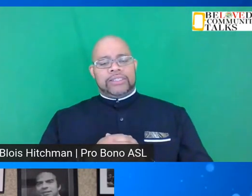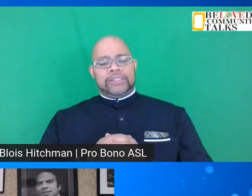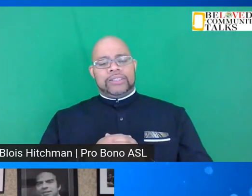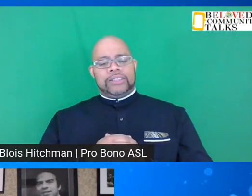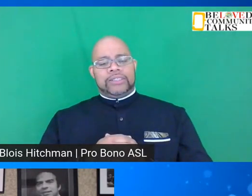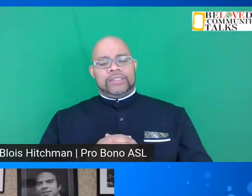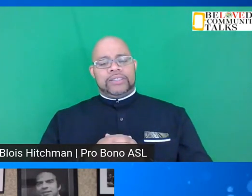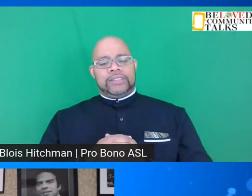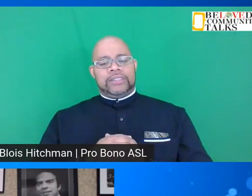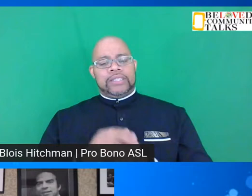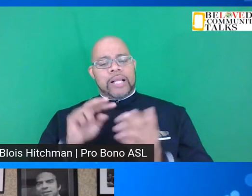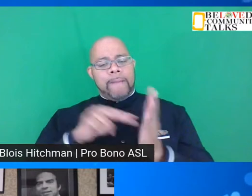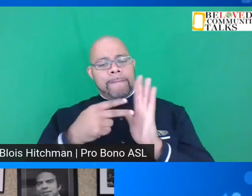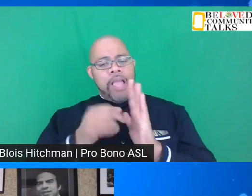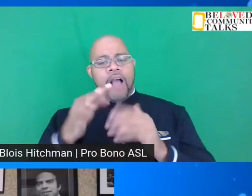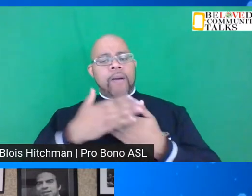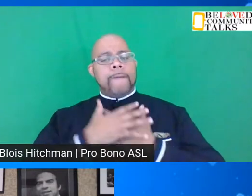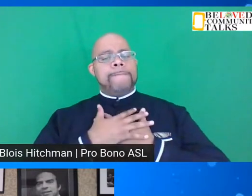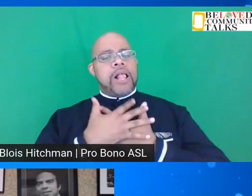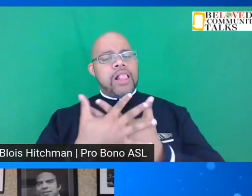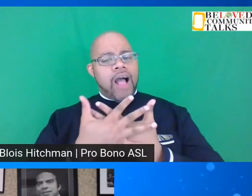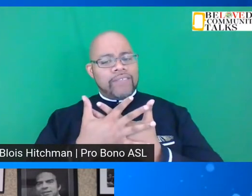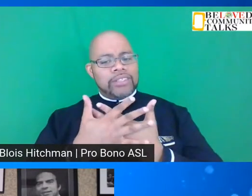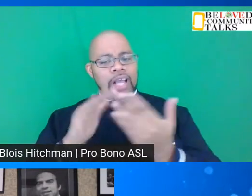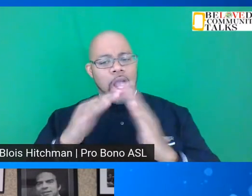the meaning of a beloved community